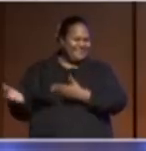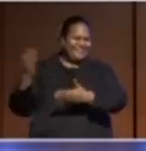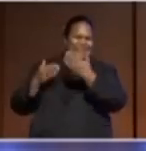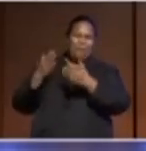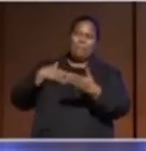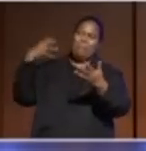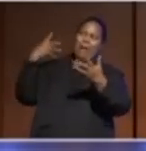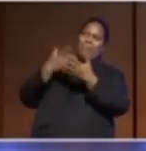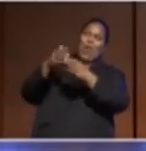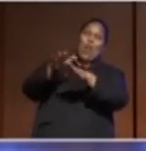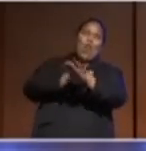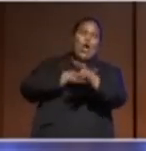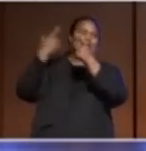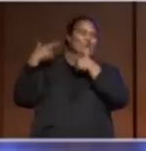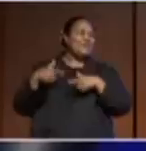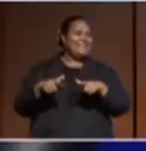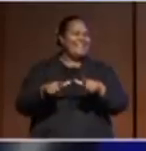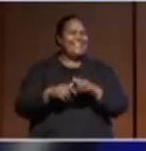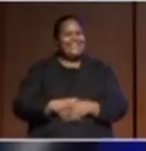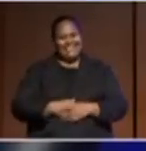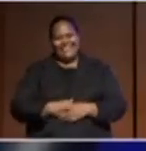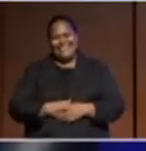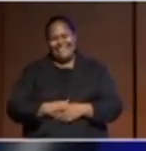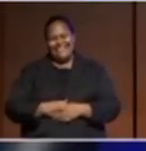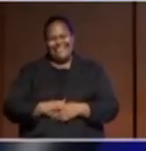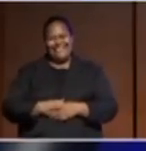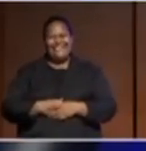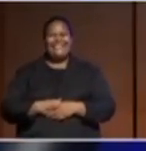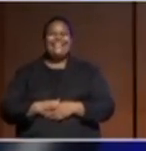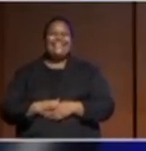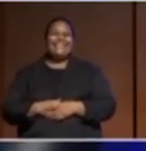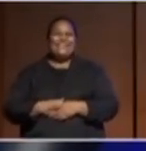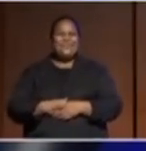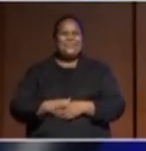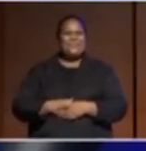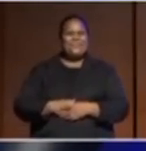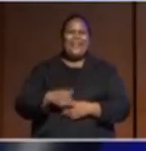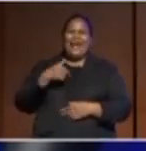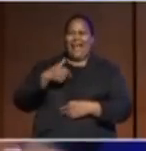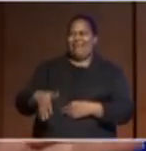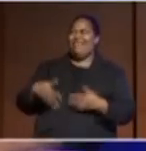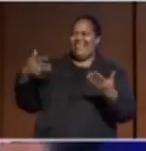I feel there's a divide on this stage, you know, the youth on this side.